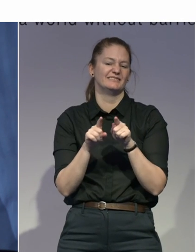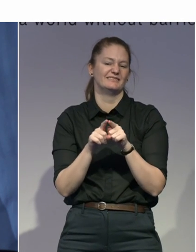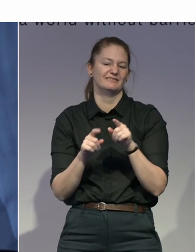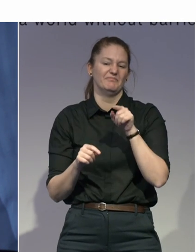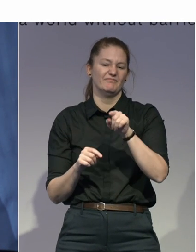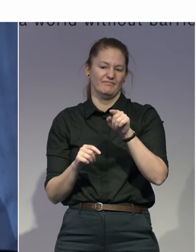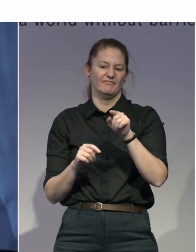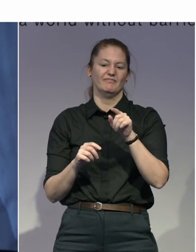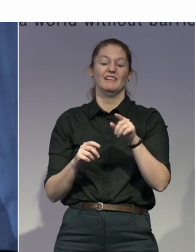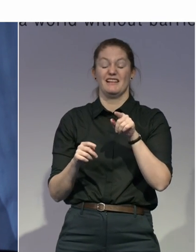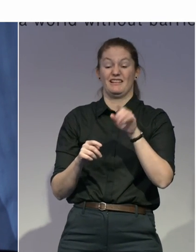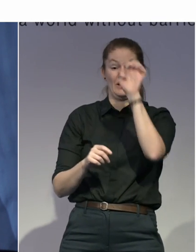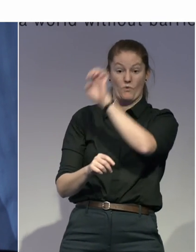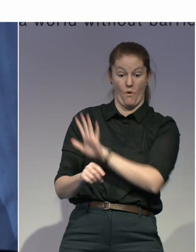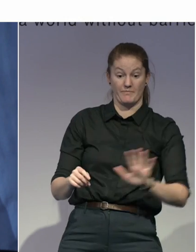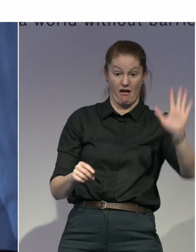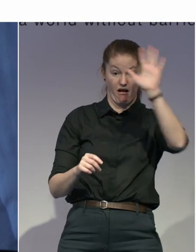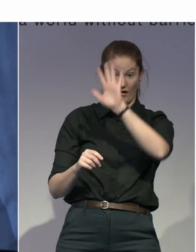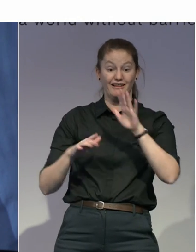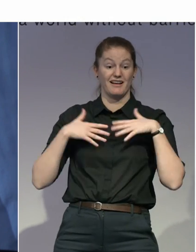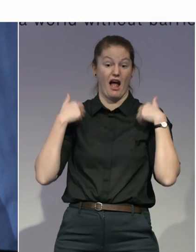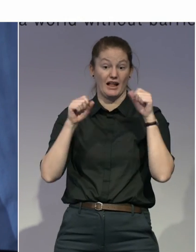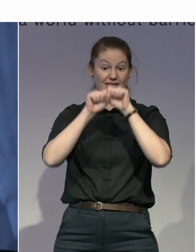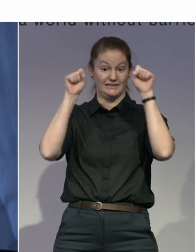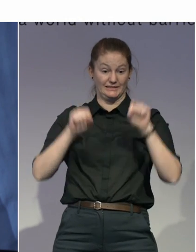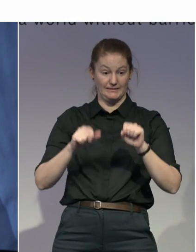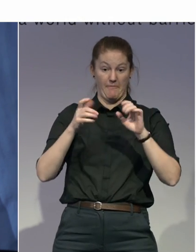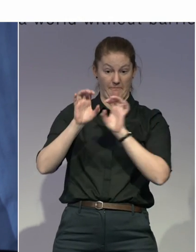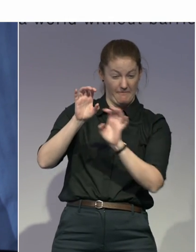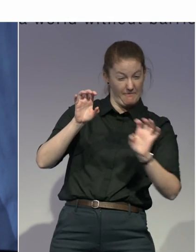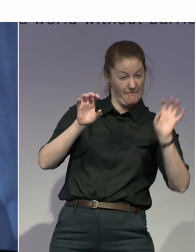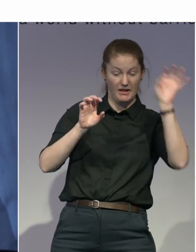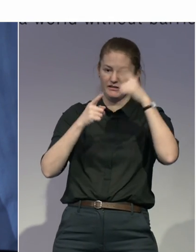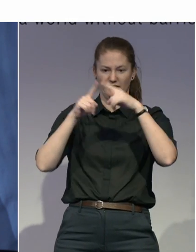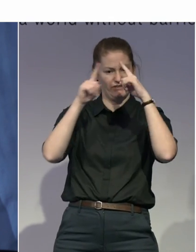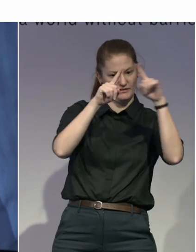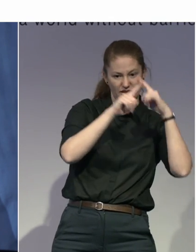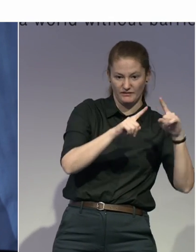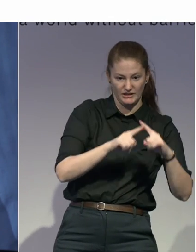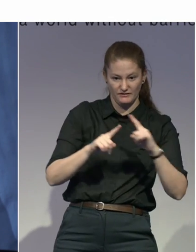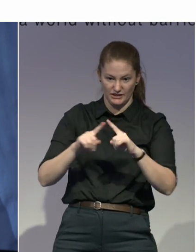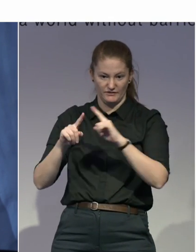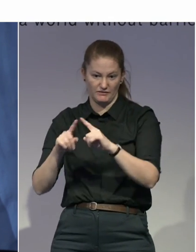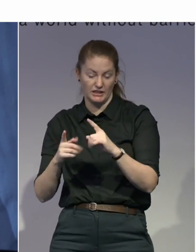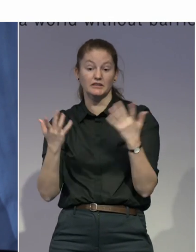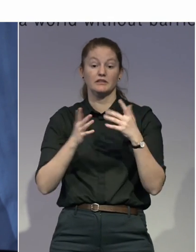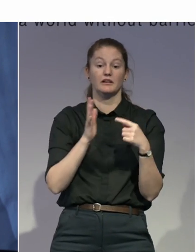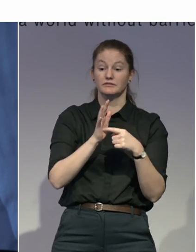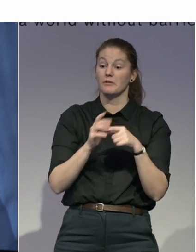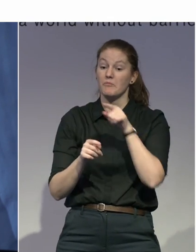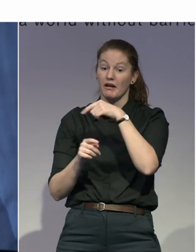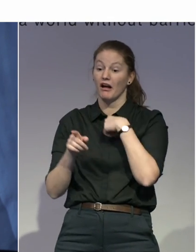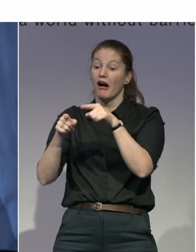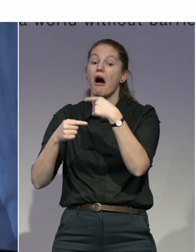if you want to move from a country to another, we need to take care of all the duties that are